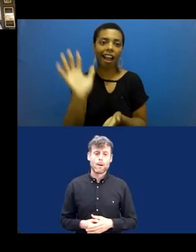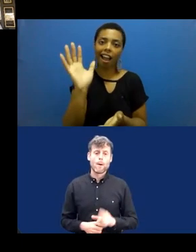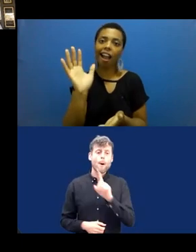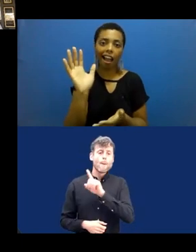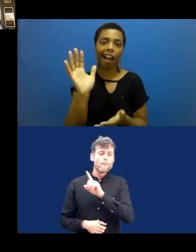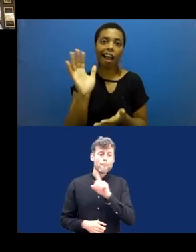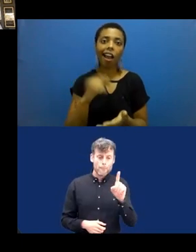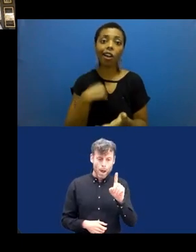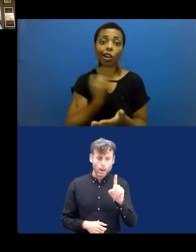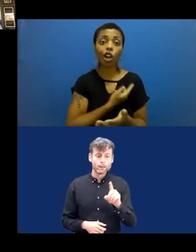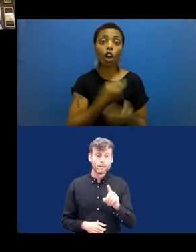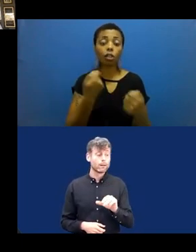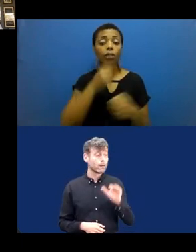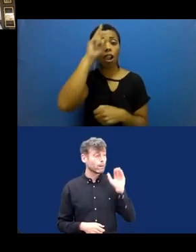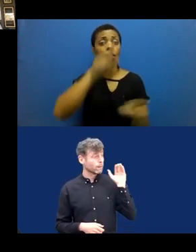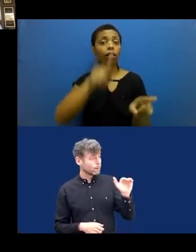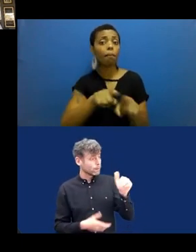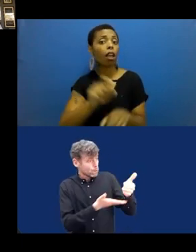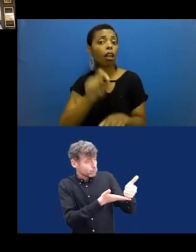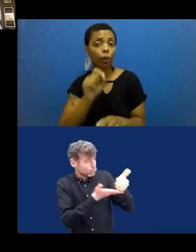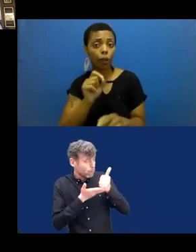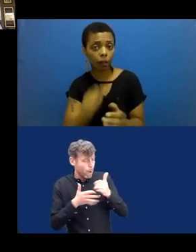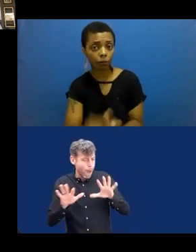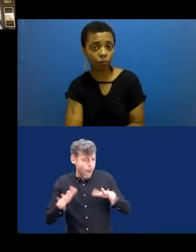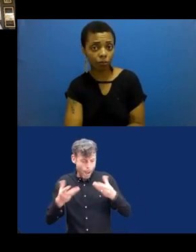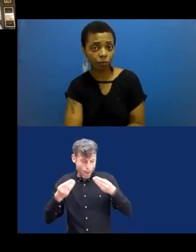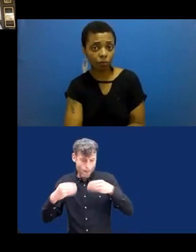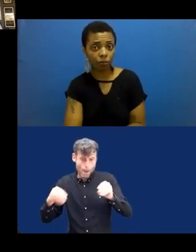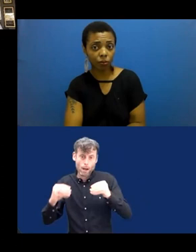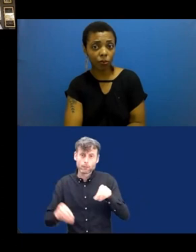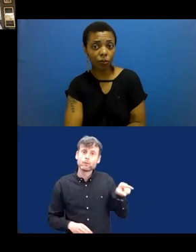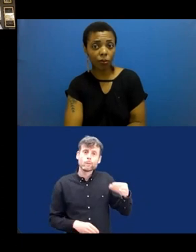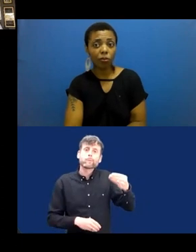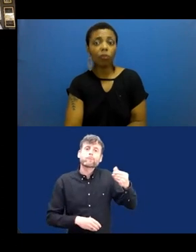that and try to stand up to it.